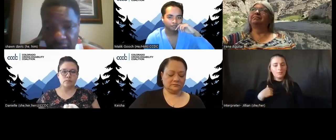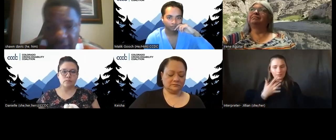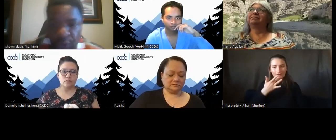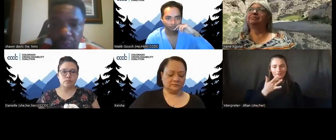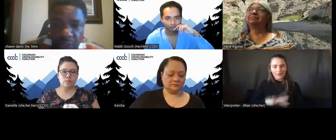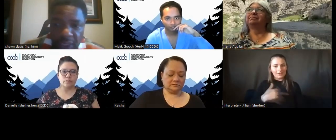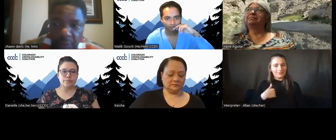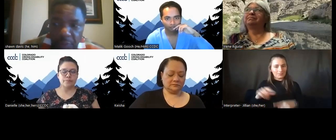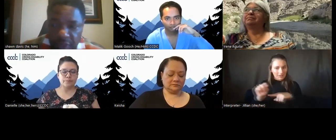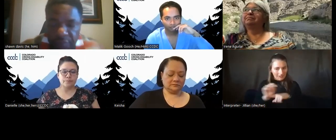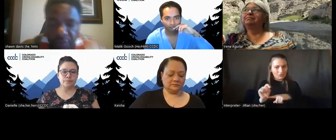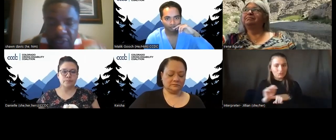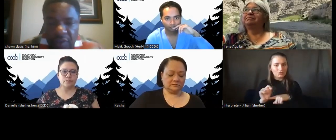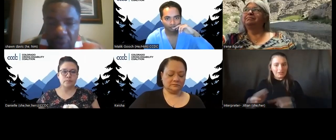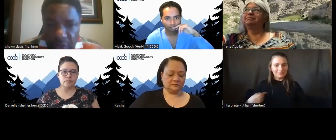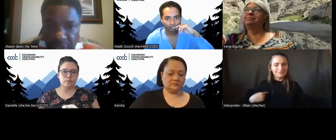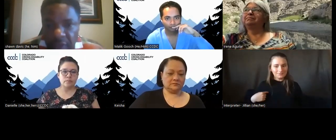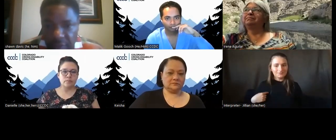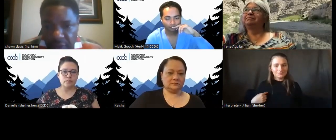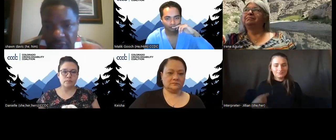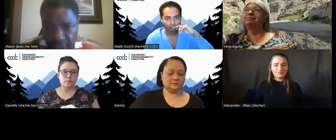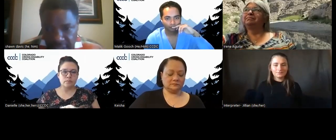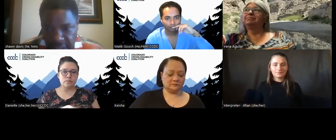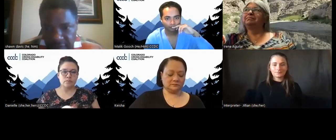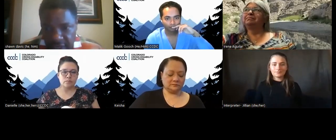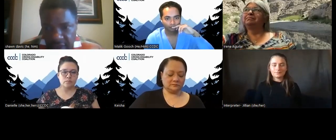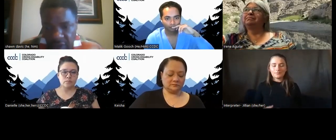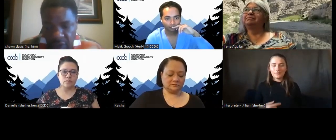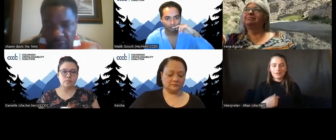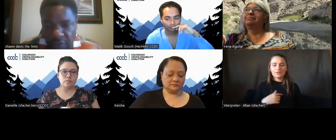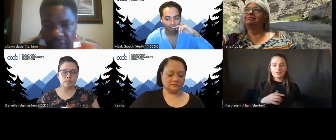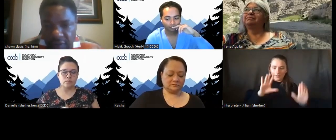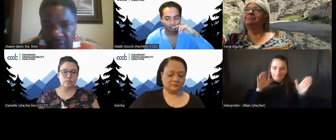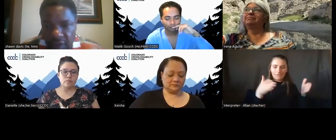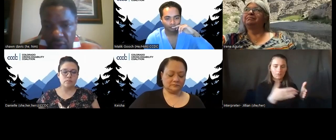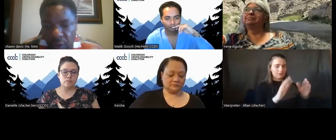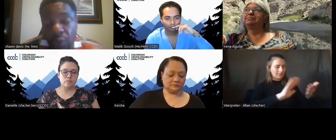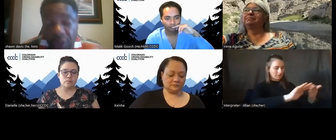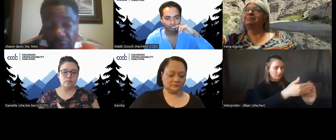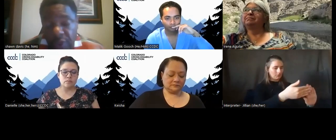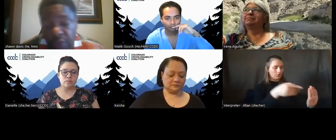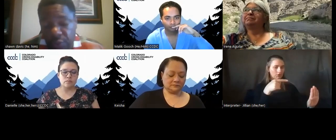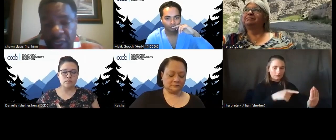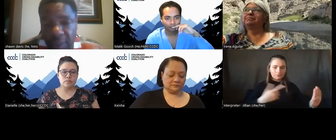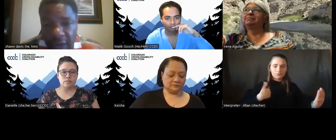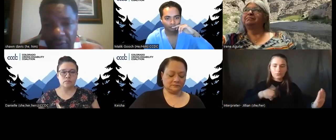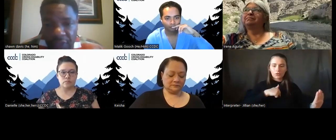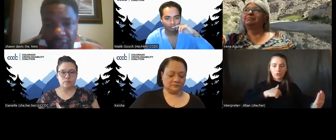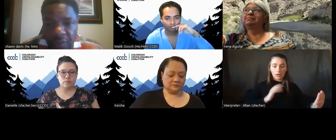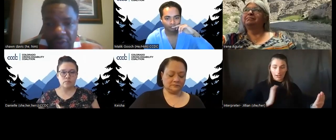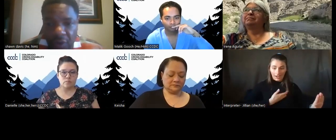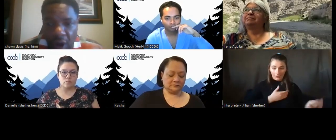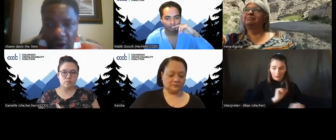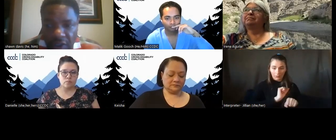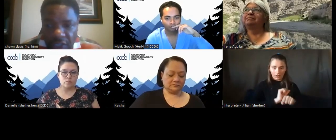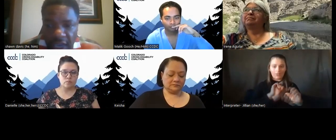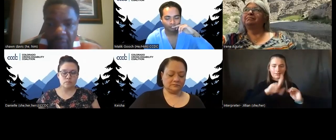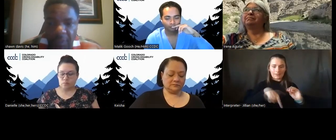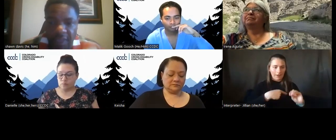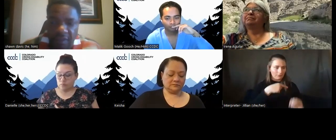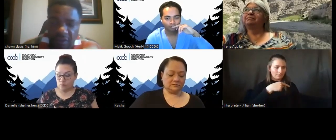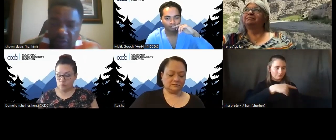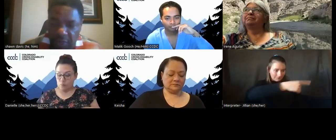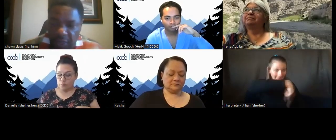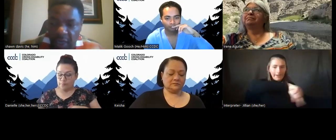trained right and really put the focus on the community and saying, you know what, this, the work we're doing is really about them. So our